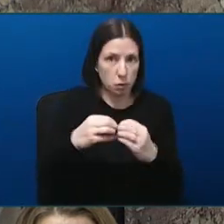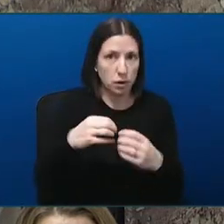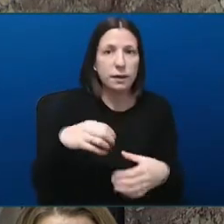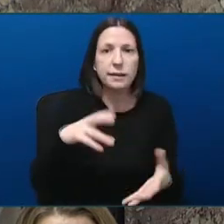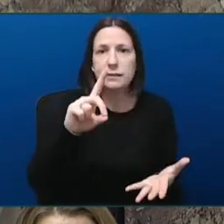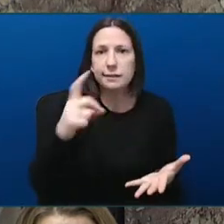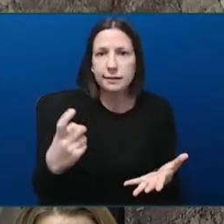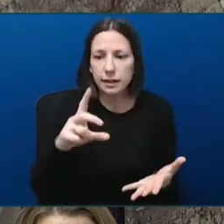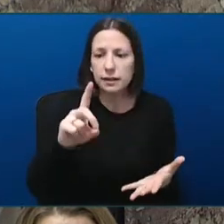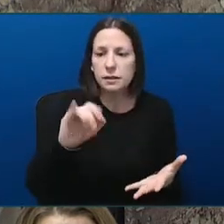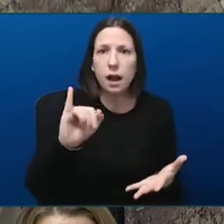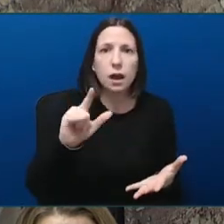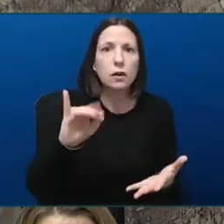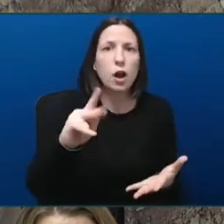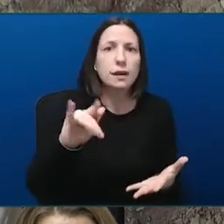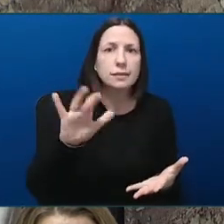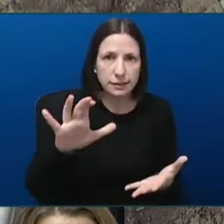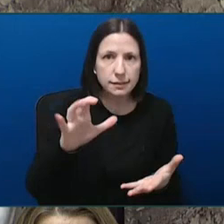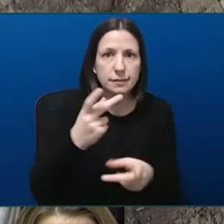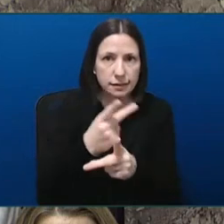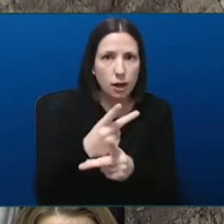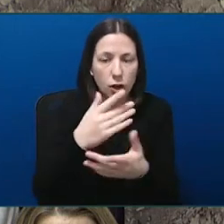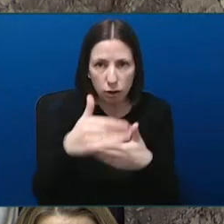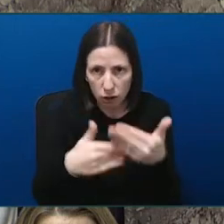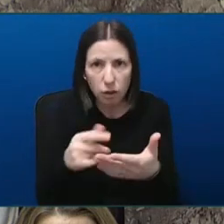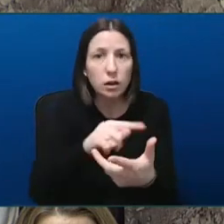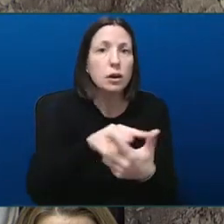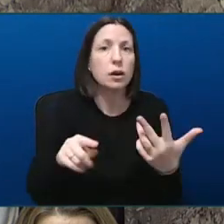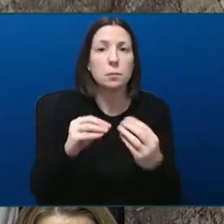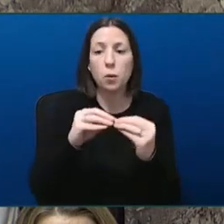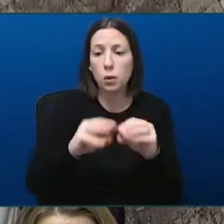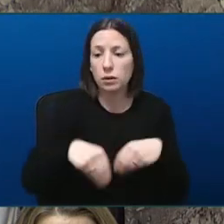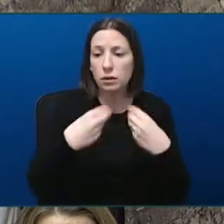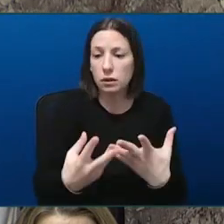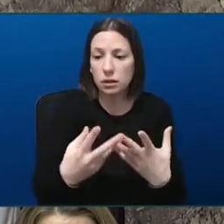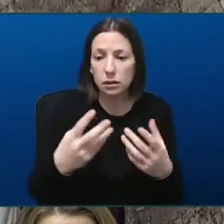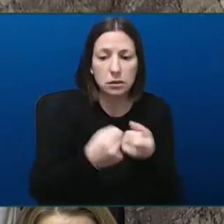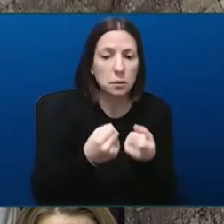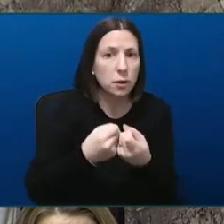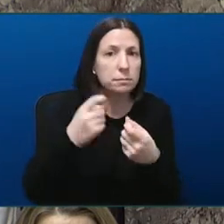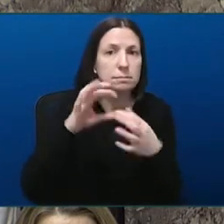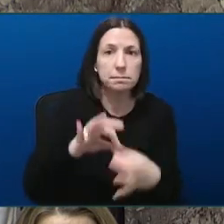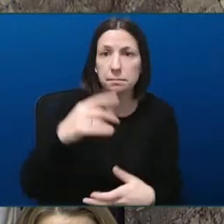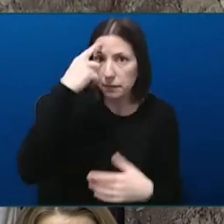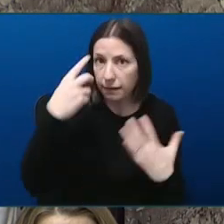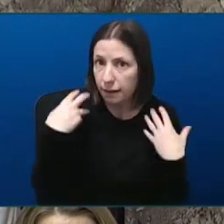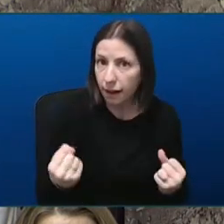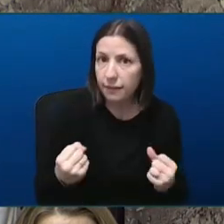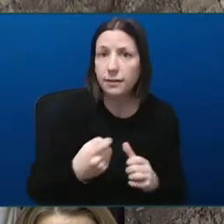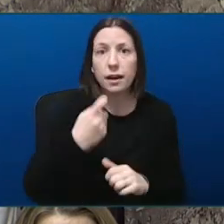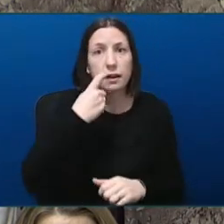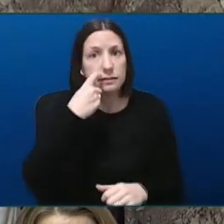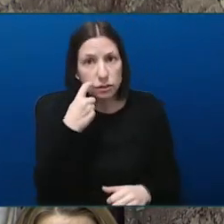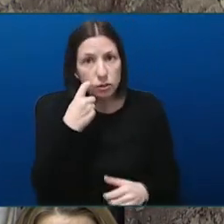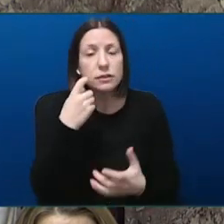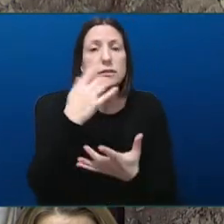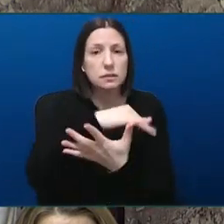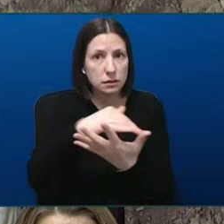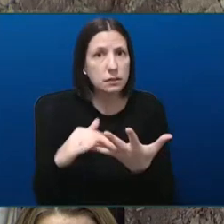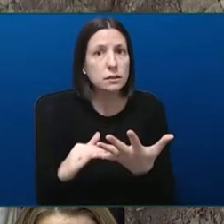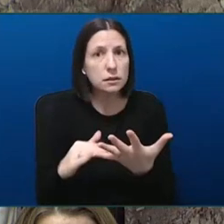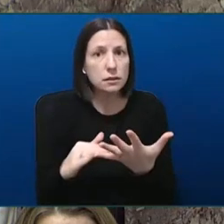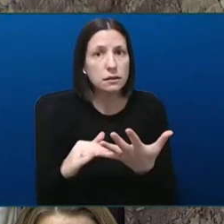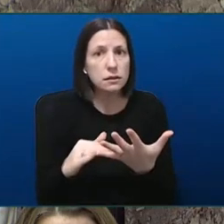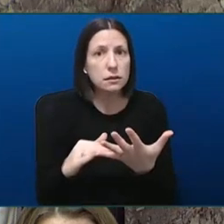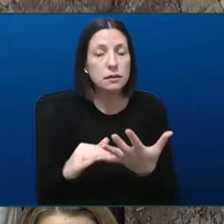communities in the region, including for mental health and addiction issues, Honourable Speaker. And those came, Honourable Speaker, because we did listen